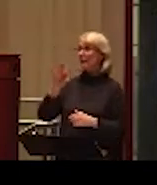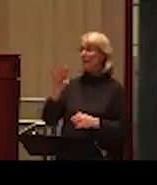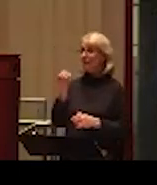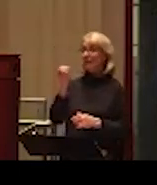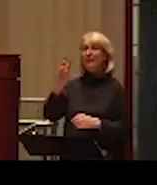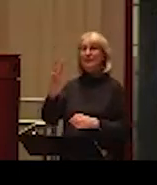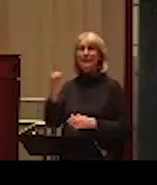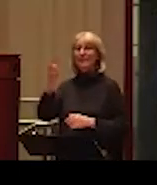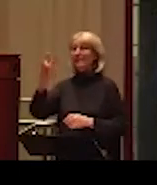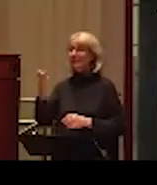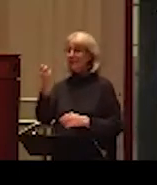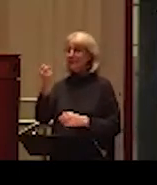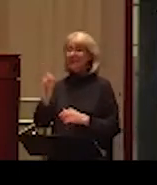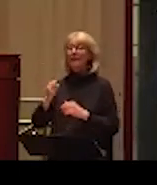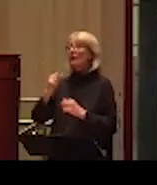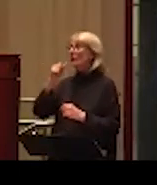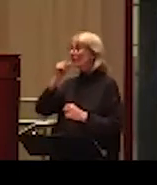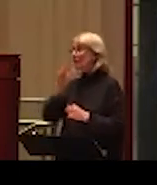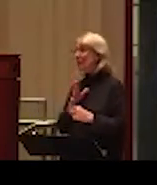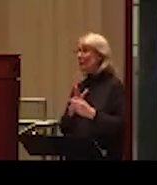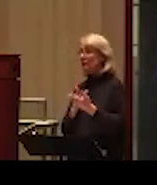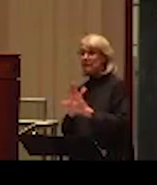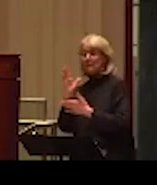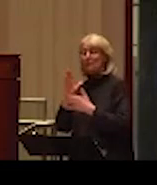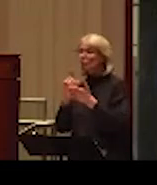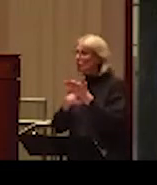families, primarily feminist researchers and advocates,